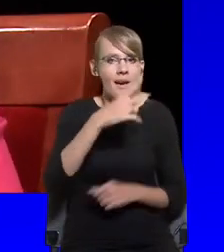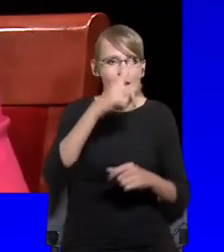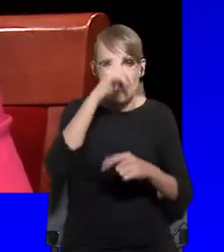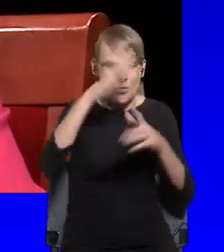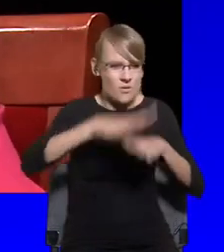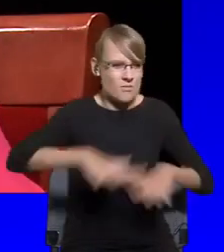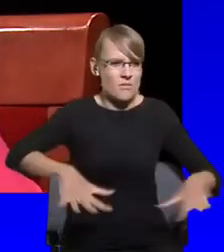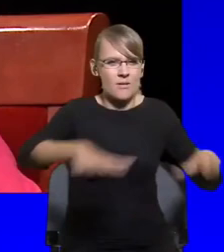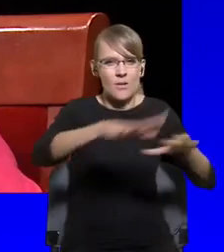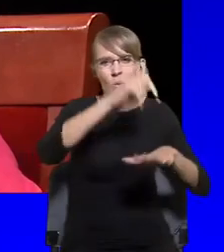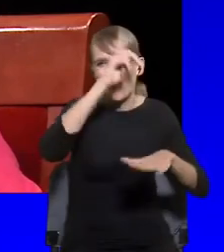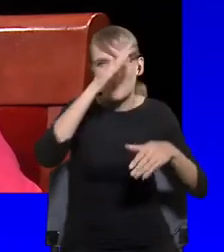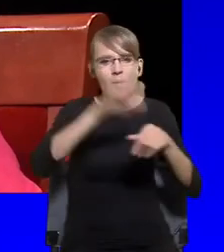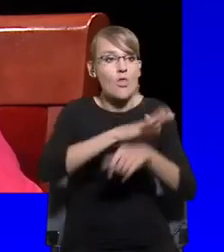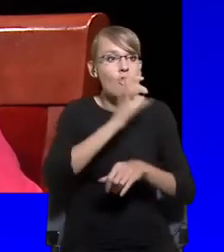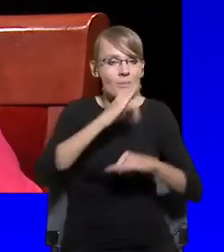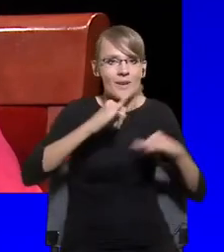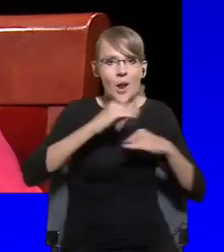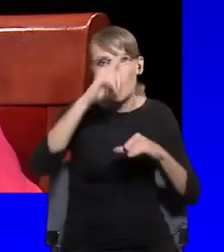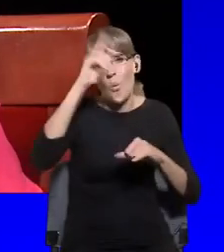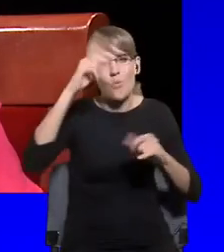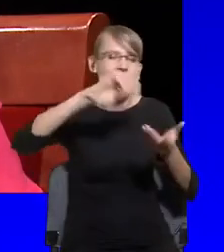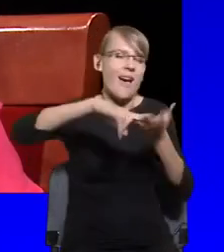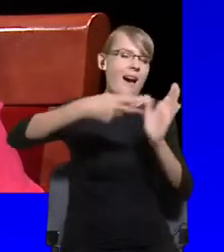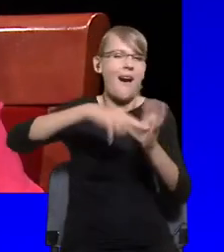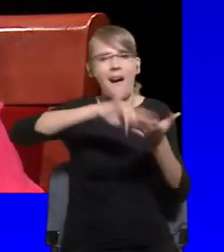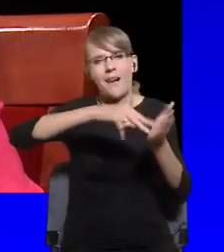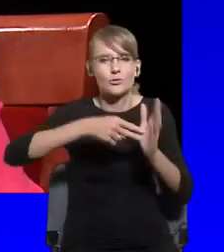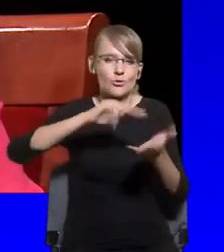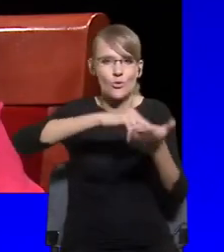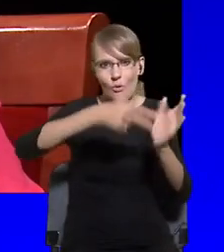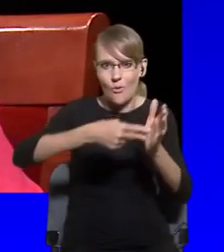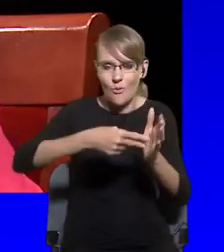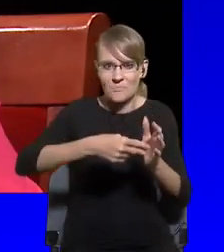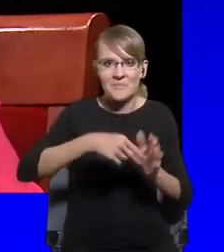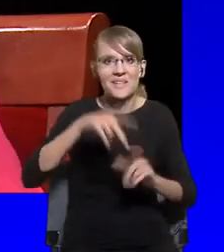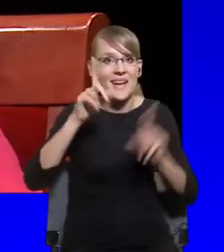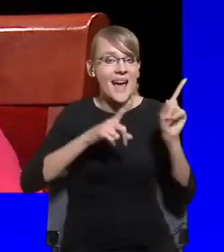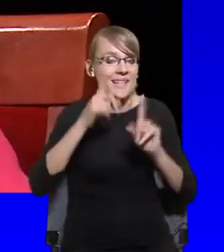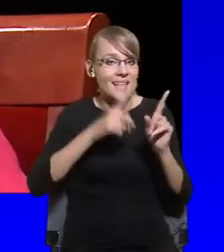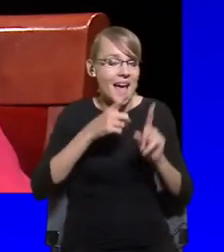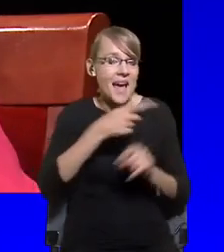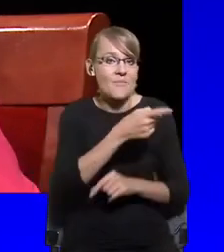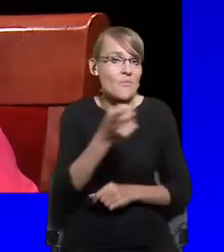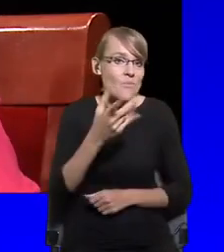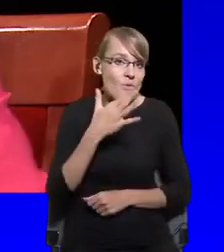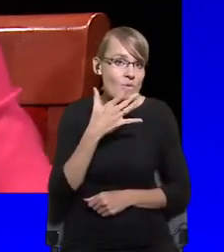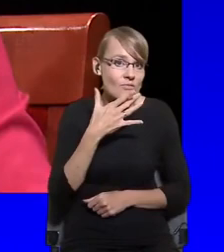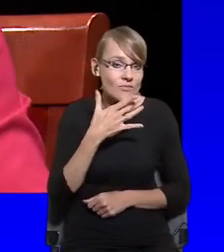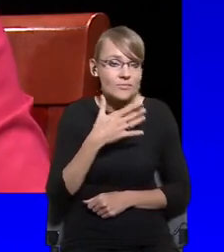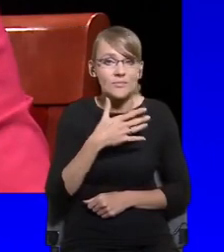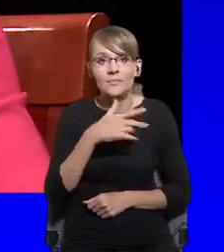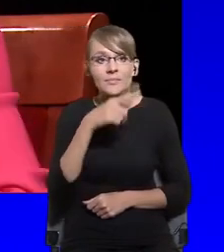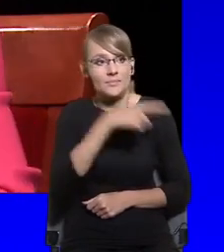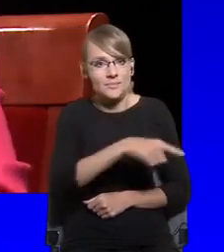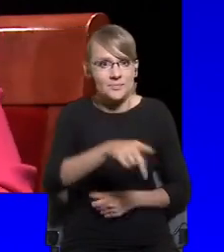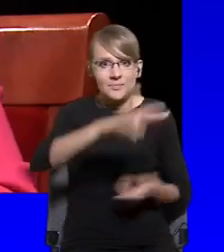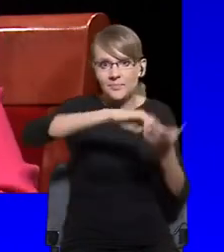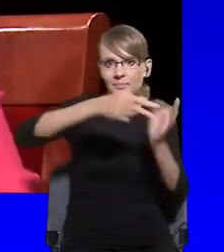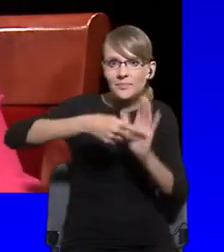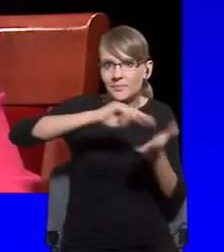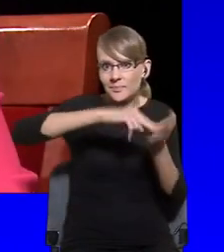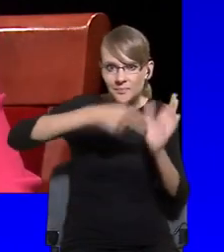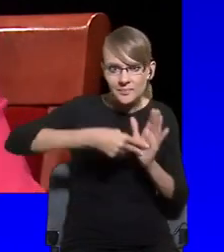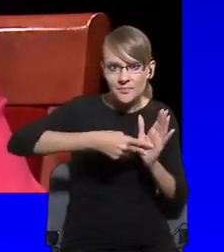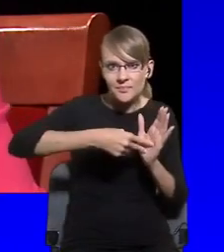By the way, the dancers are being interpreted from time to time as judges, not women dancing, but rather